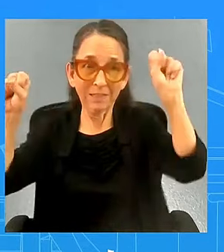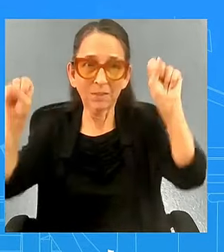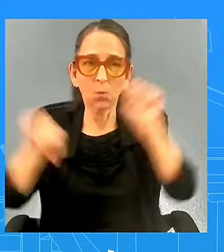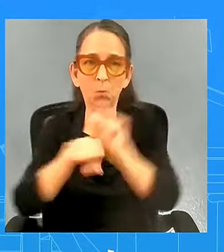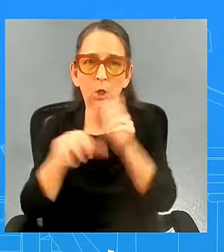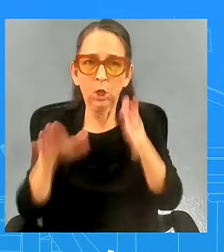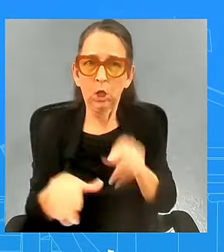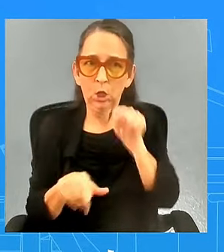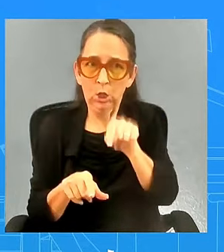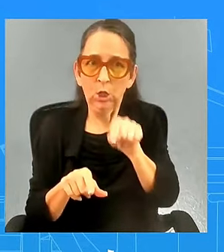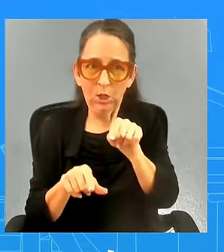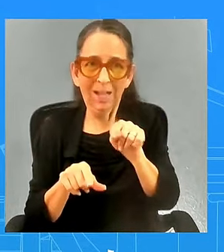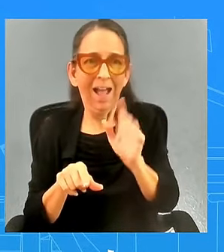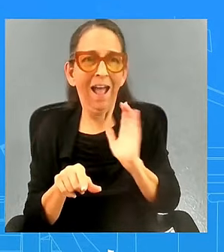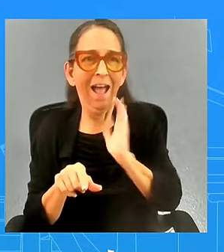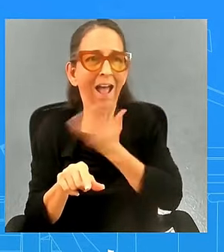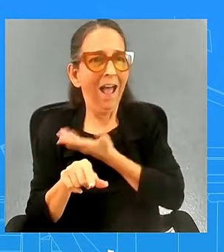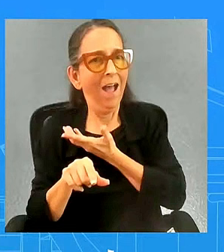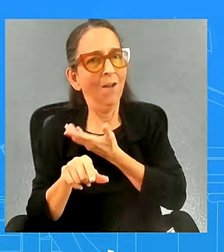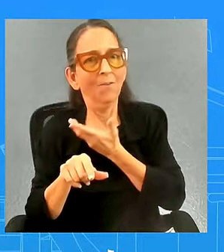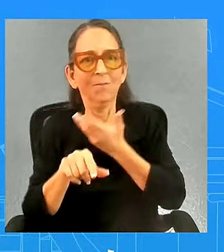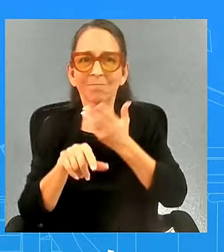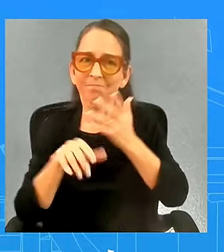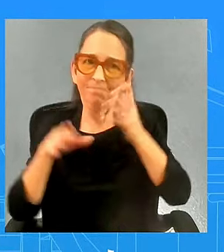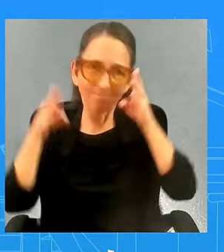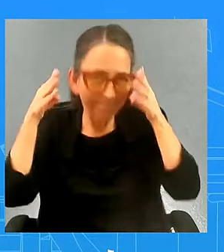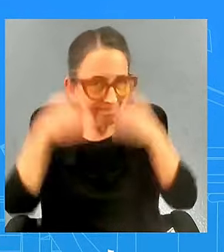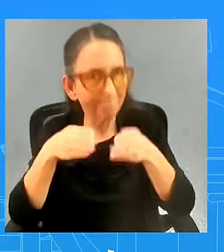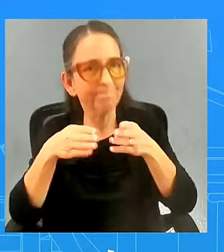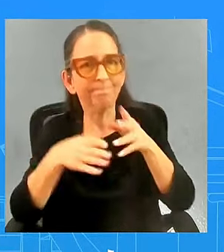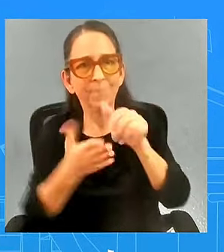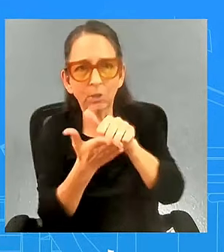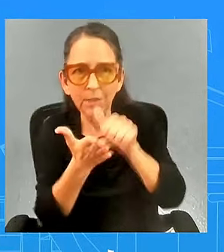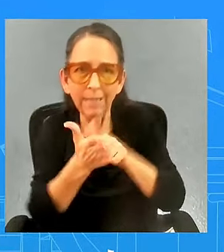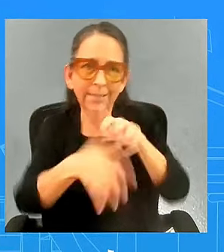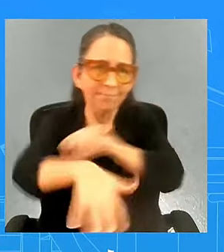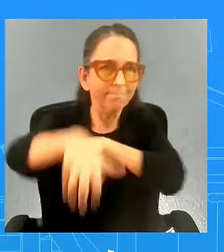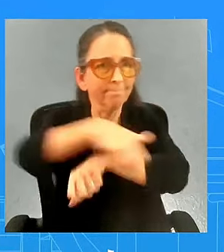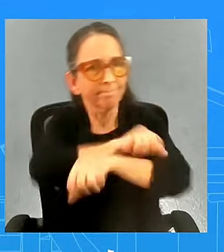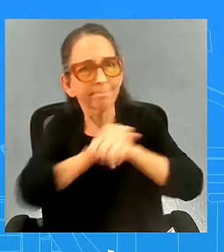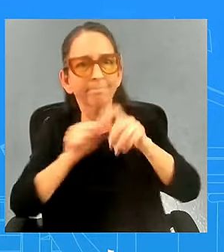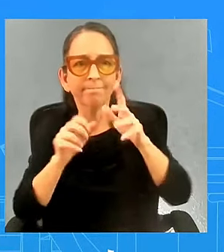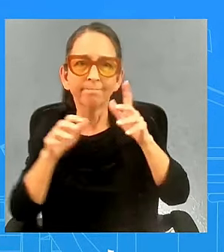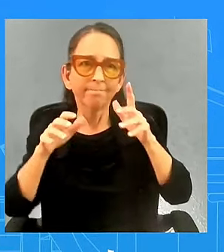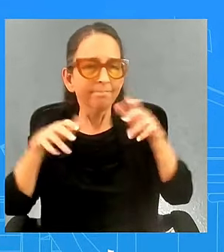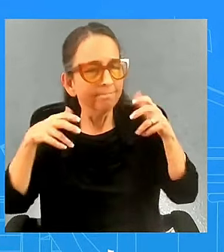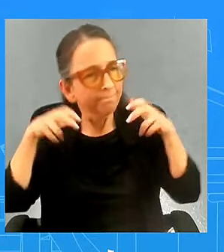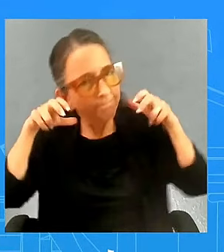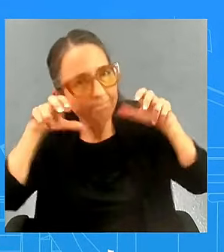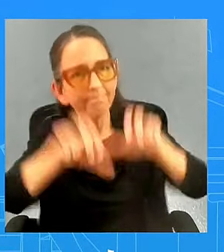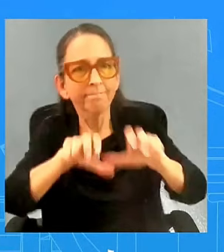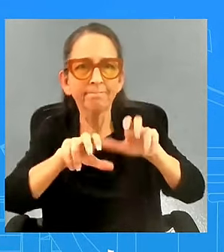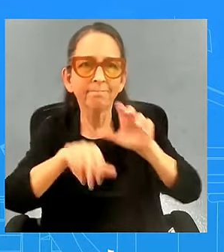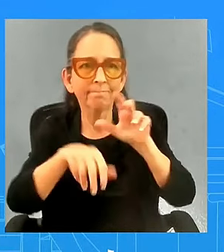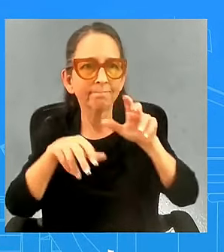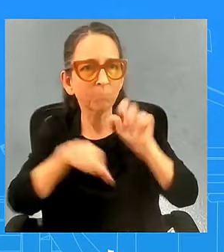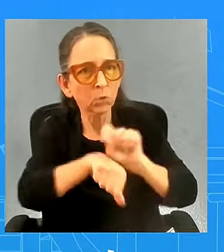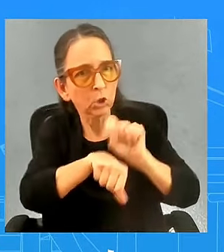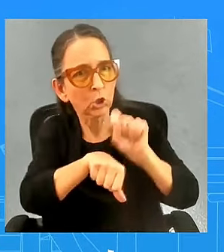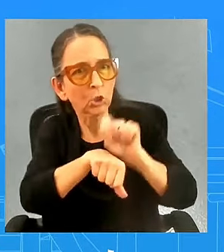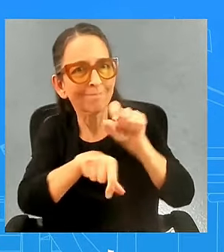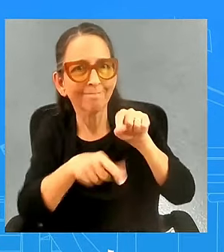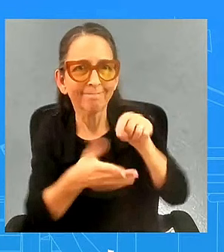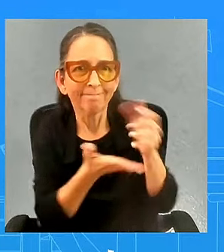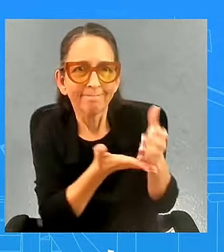and um the president the vice president have focused considerable energy on jobs wages and on worker bargaining